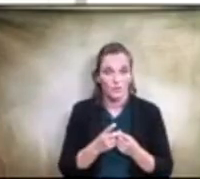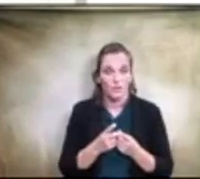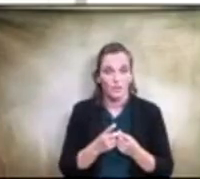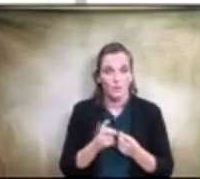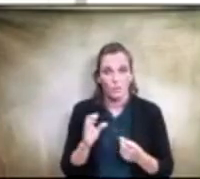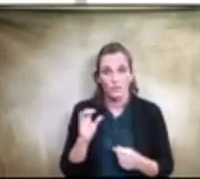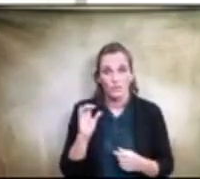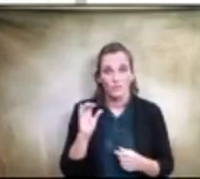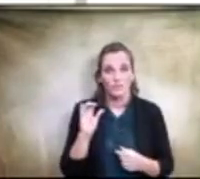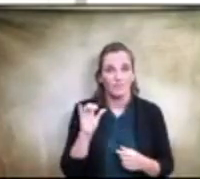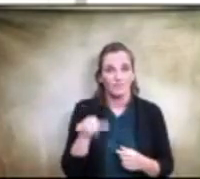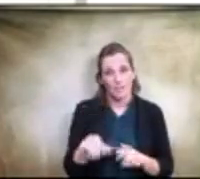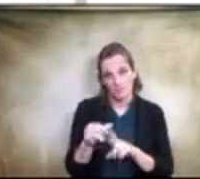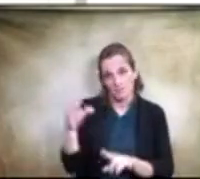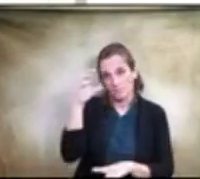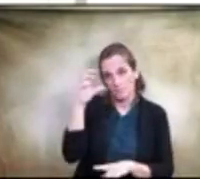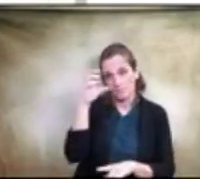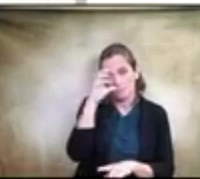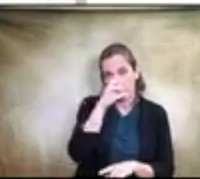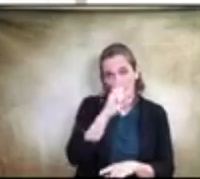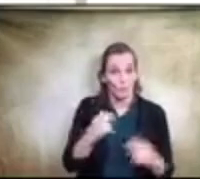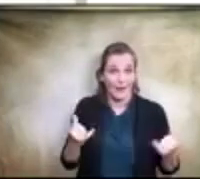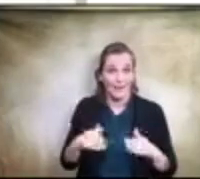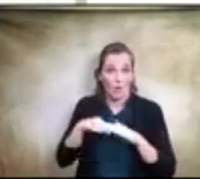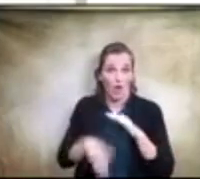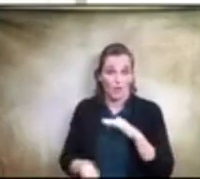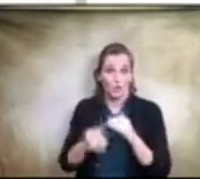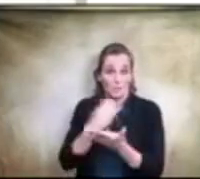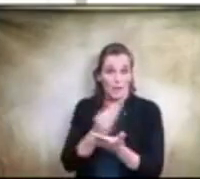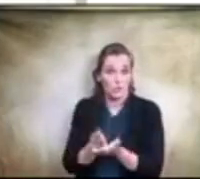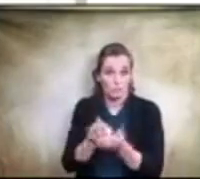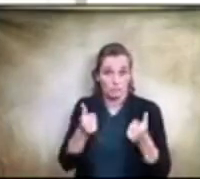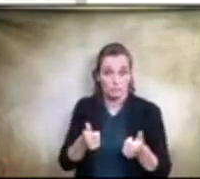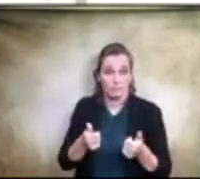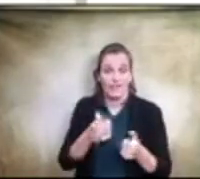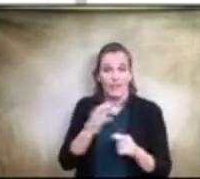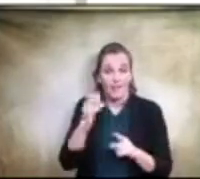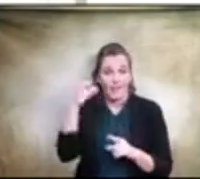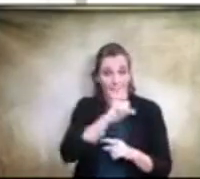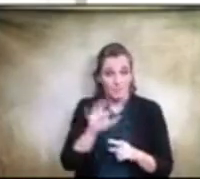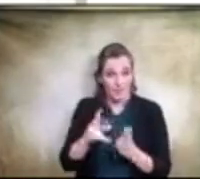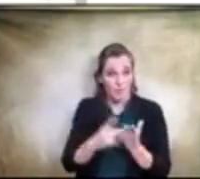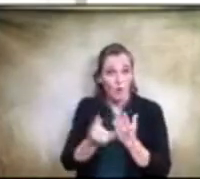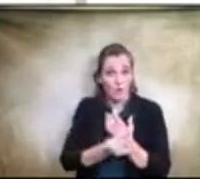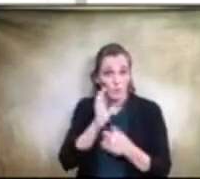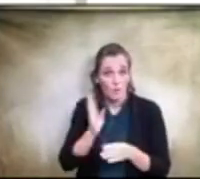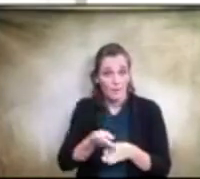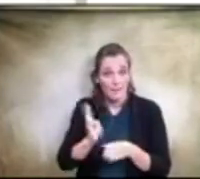because it is currently under budget and we estimate that that project will be completed before